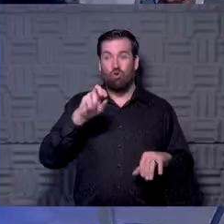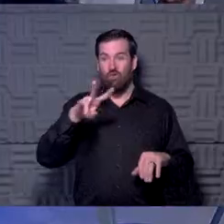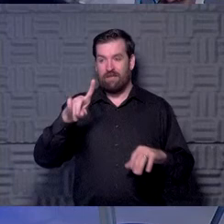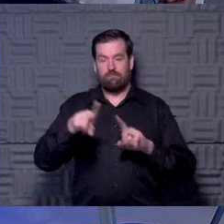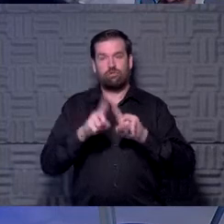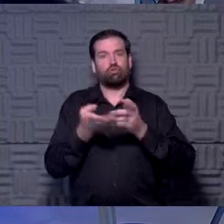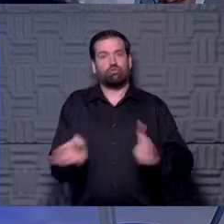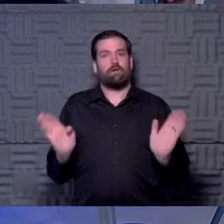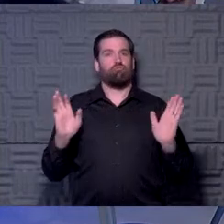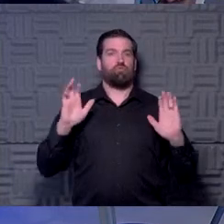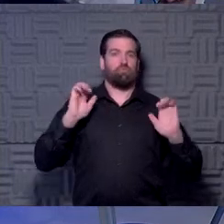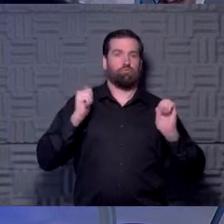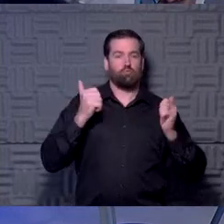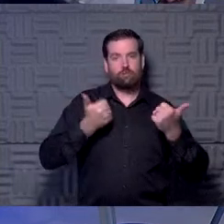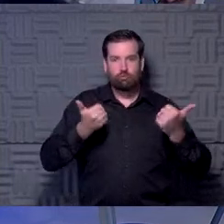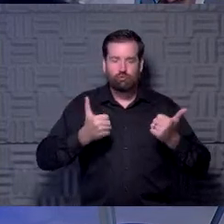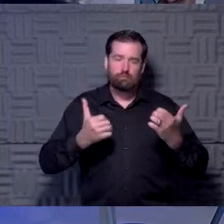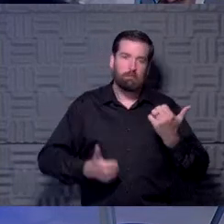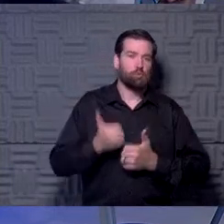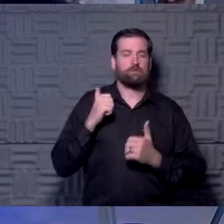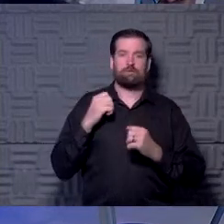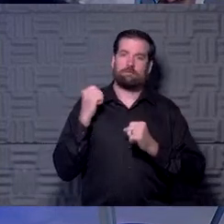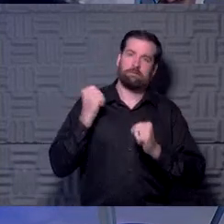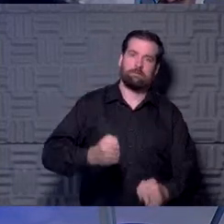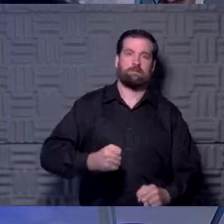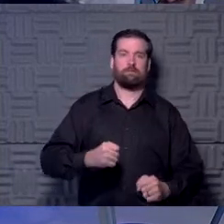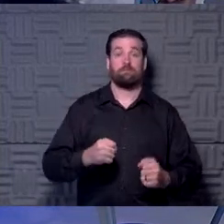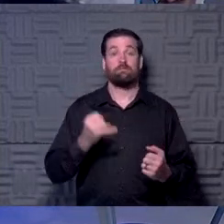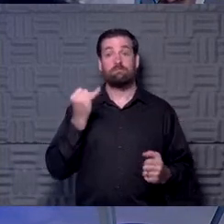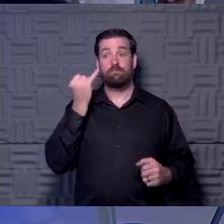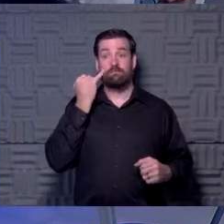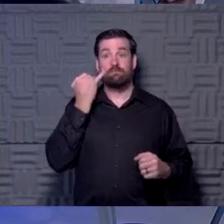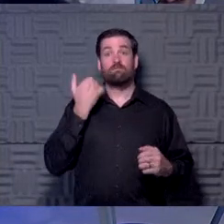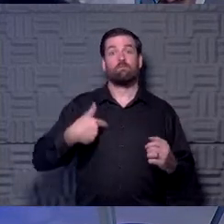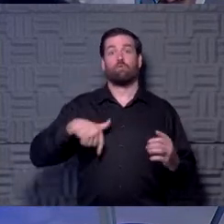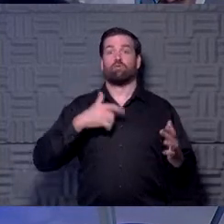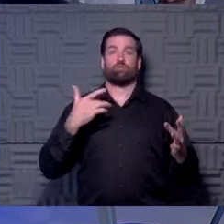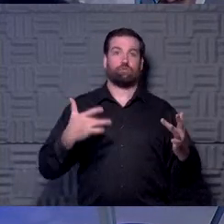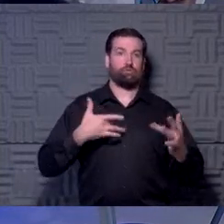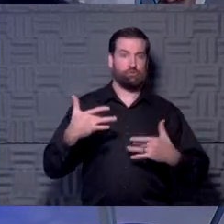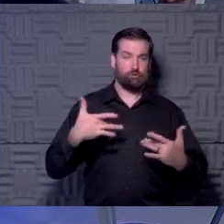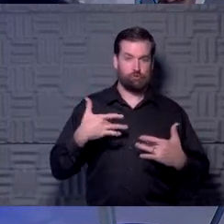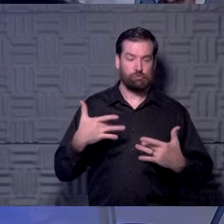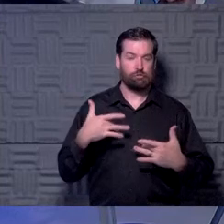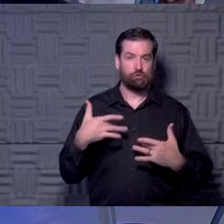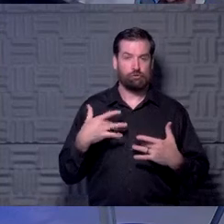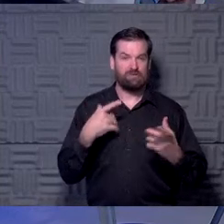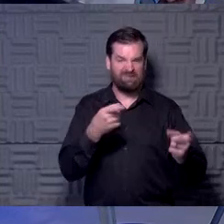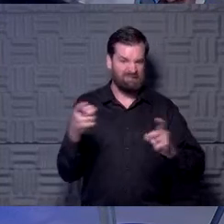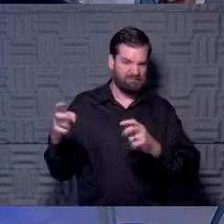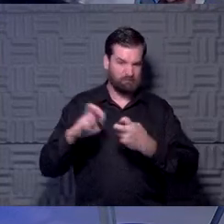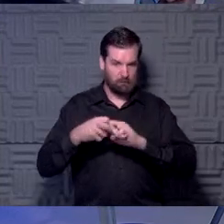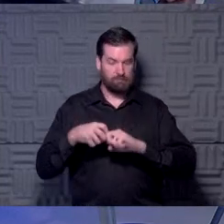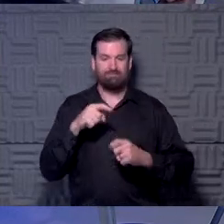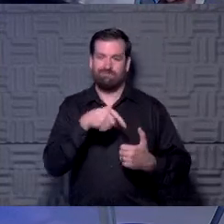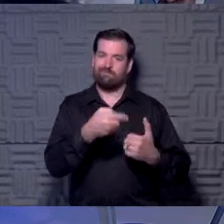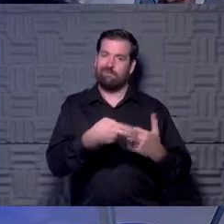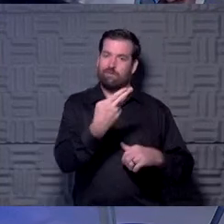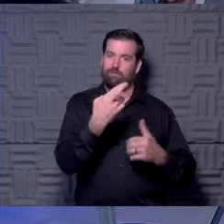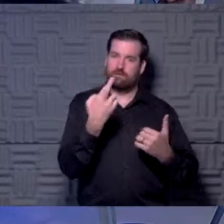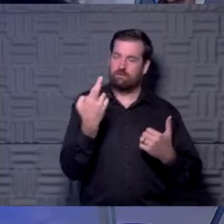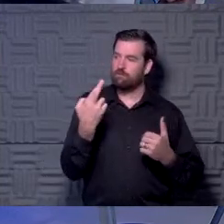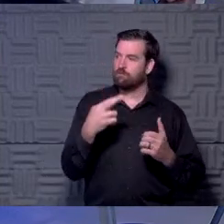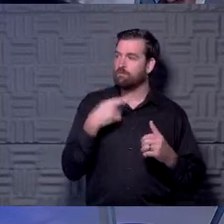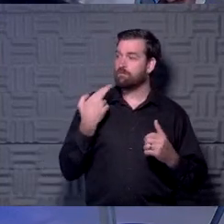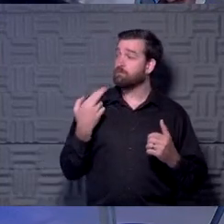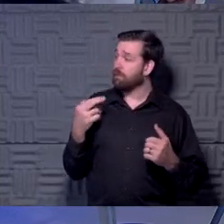in general, really, that those are those are the ones that if we worry about athletes having events, those are the higher risk, long distance running.